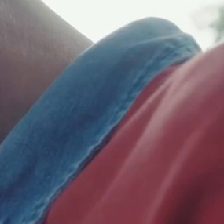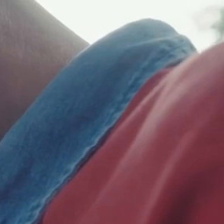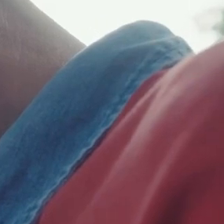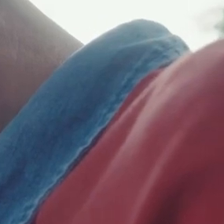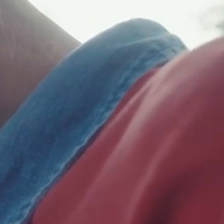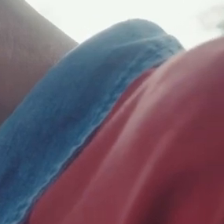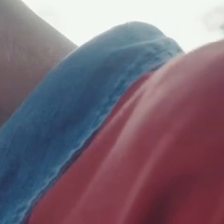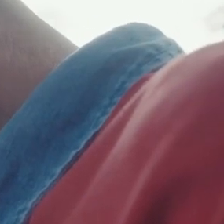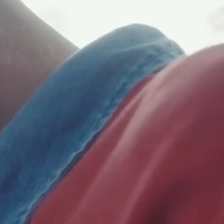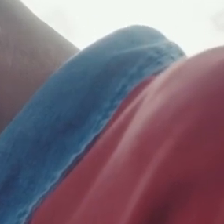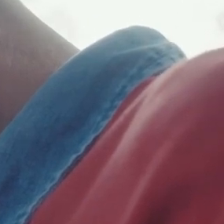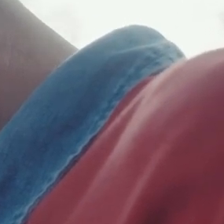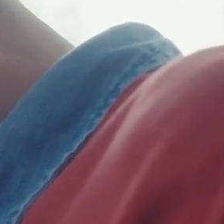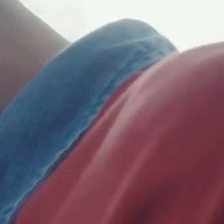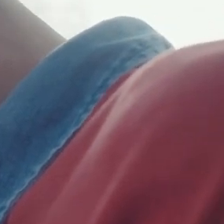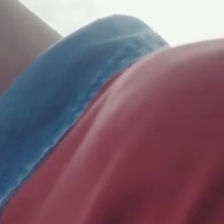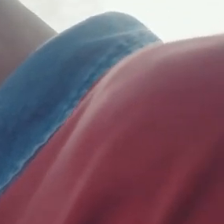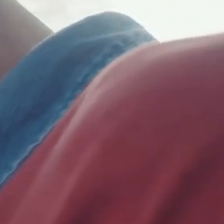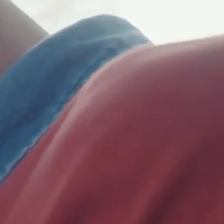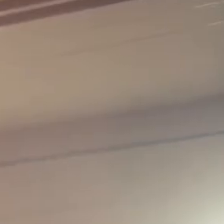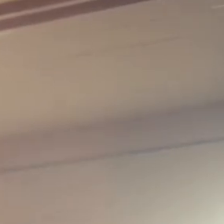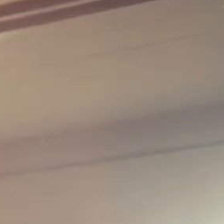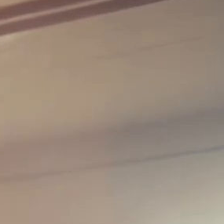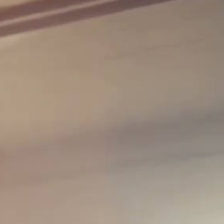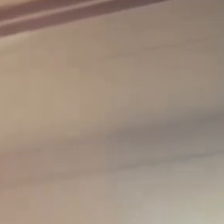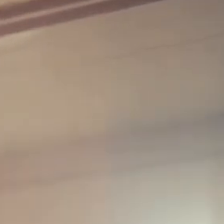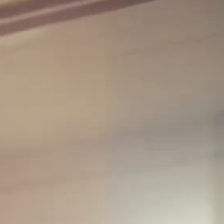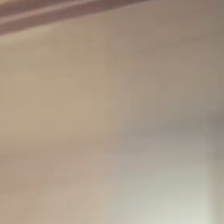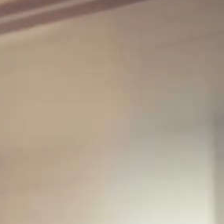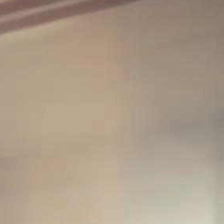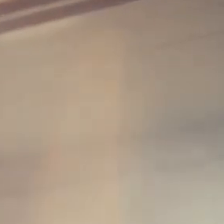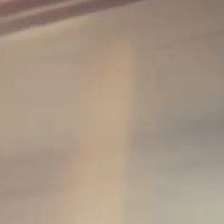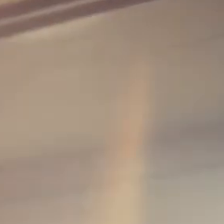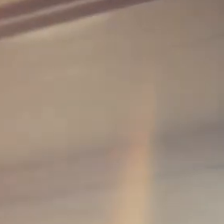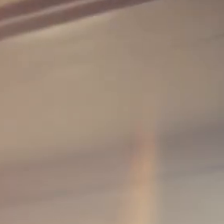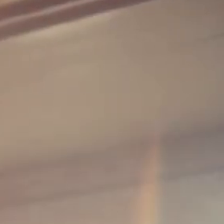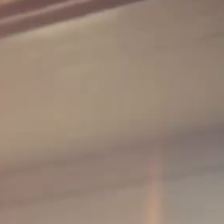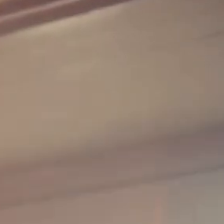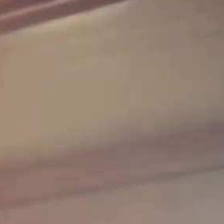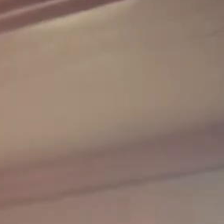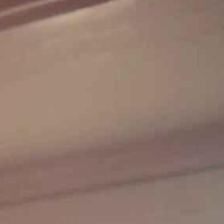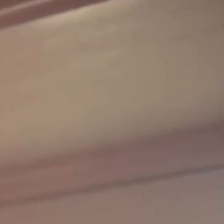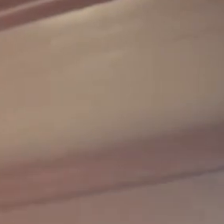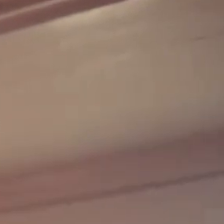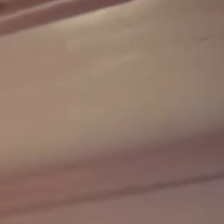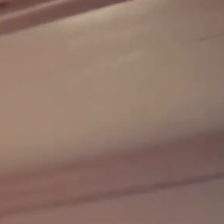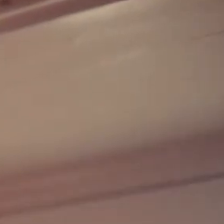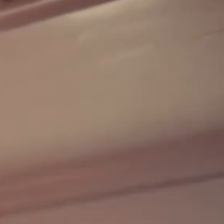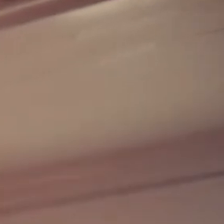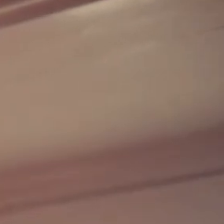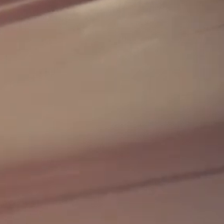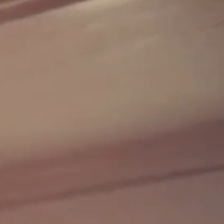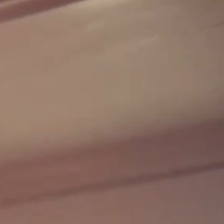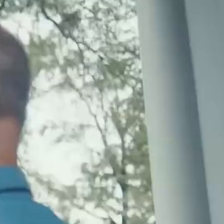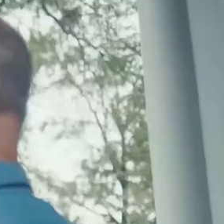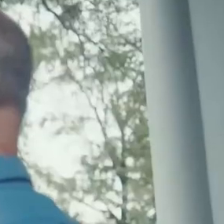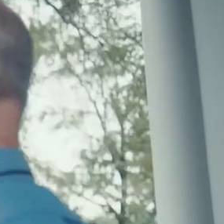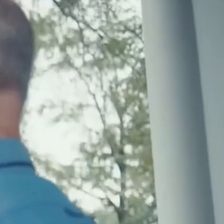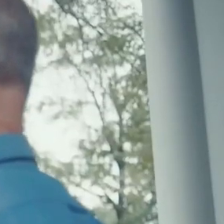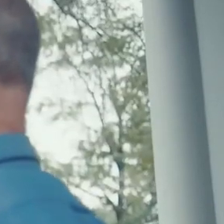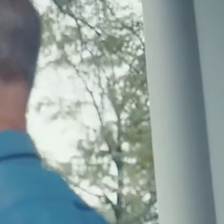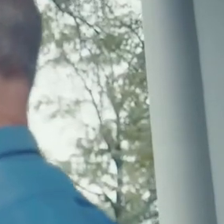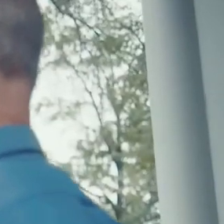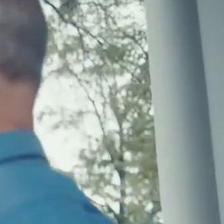Eckler, undisclosed, is not practicing Wednesday. You know, I still love sports and still follow sports. You can't take that out. I just, I just love it too much.